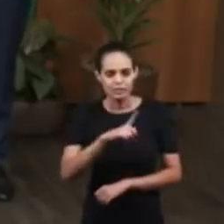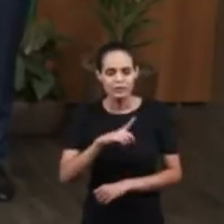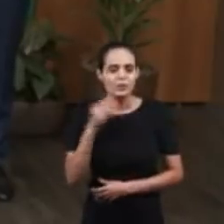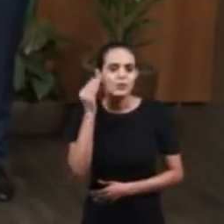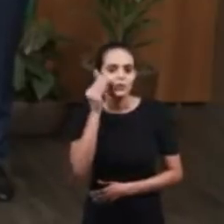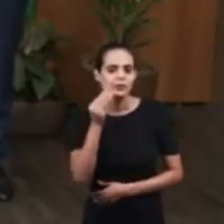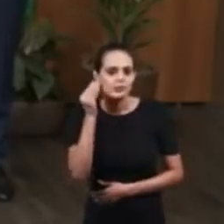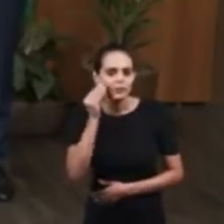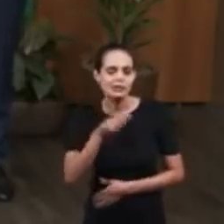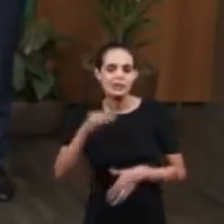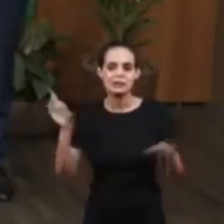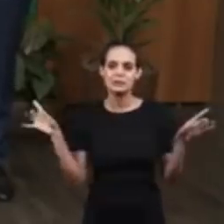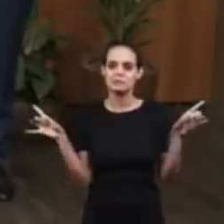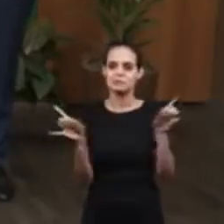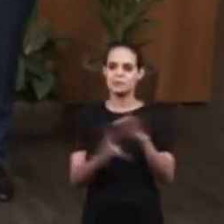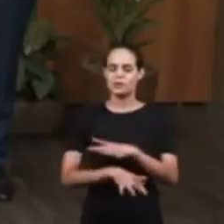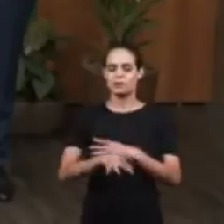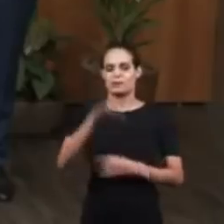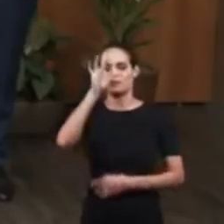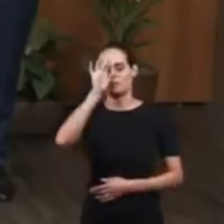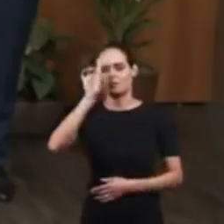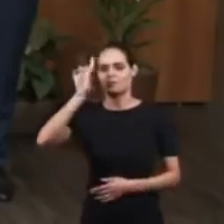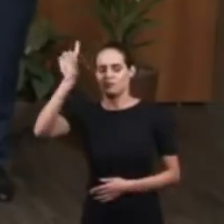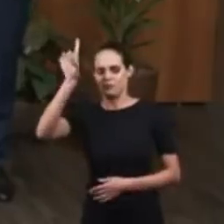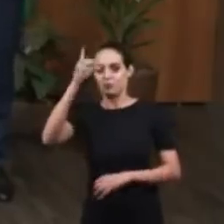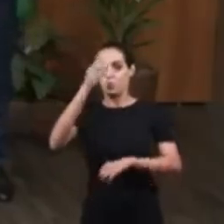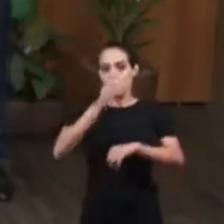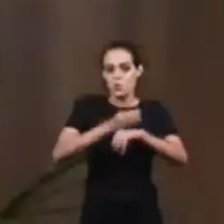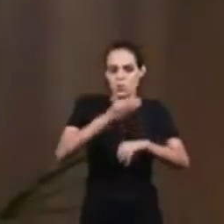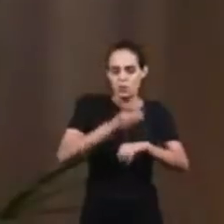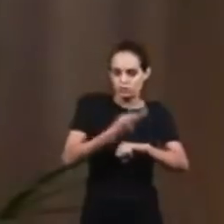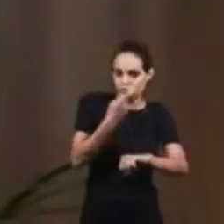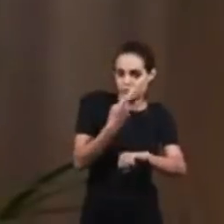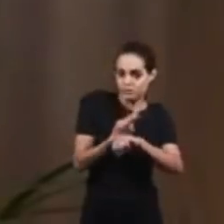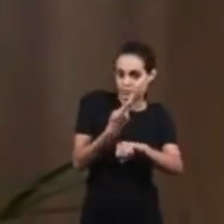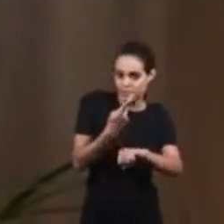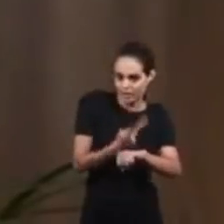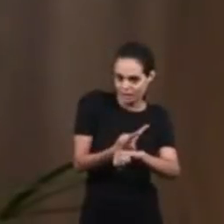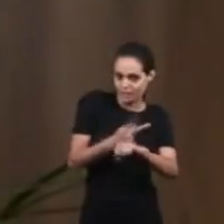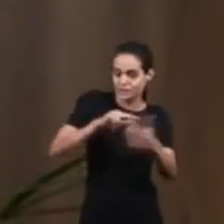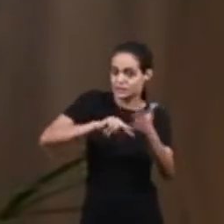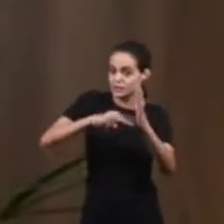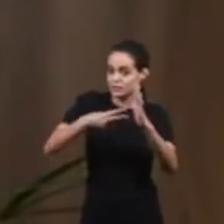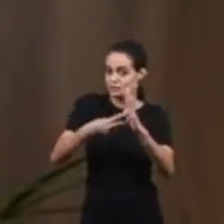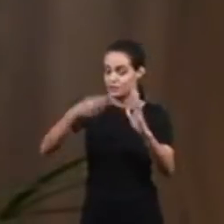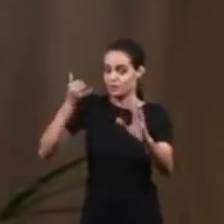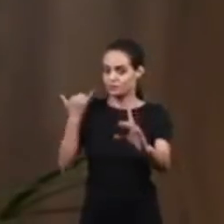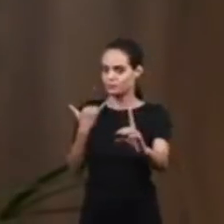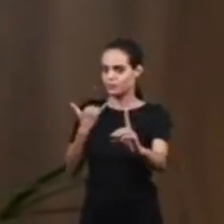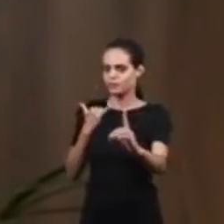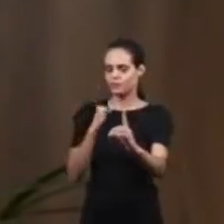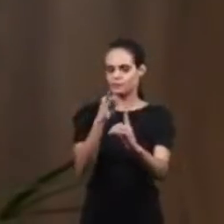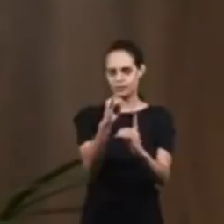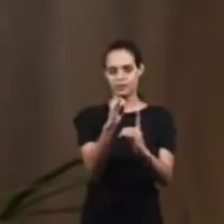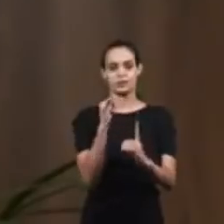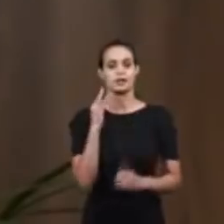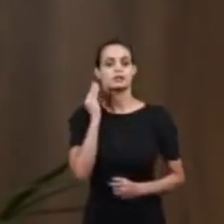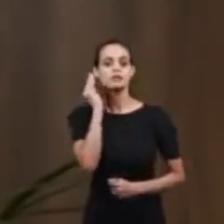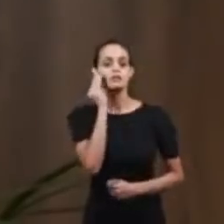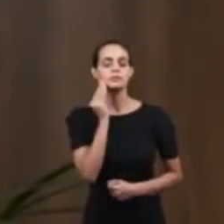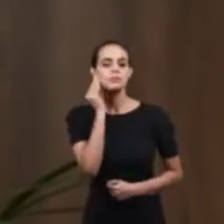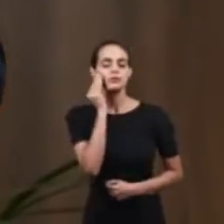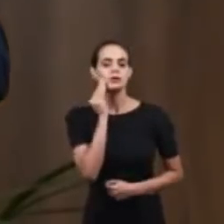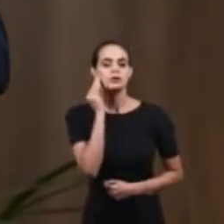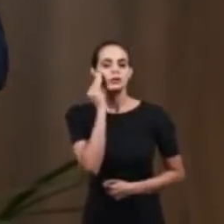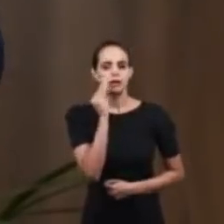provided by God. The silver cup prophetically represents the experience with the Holy